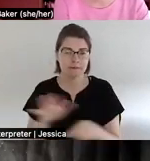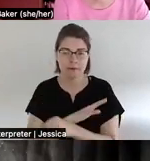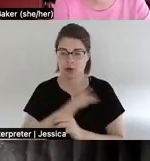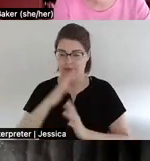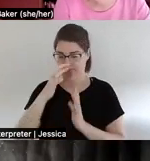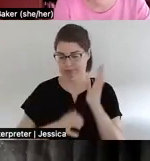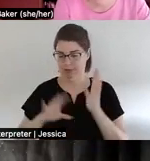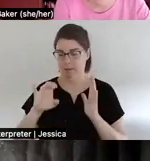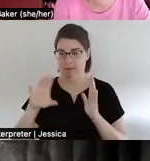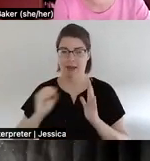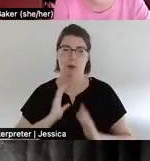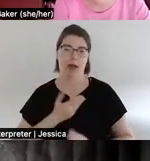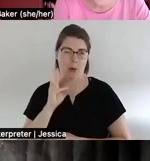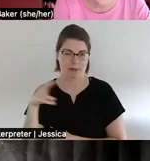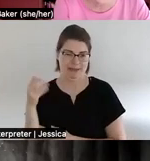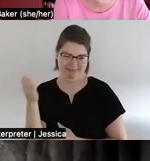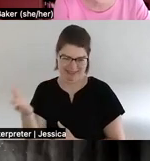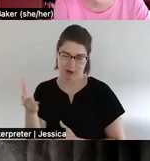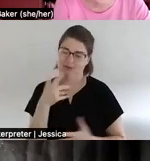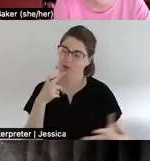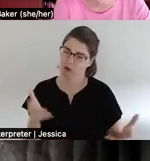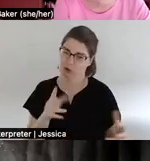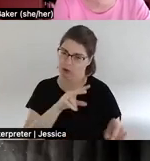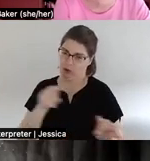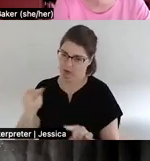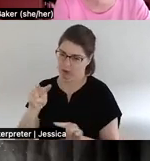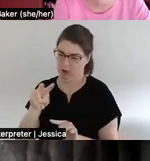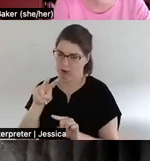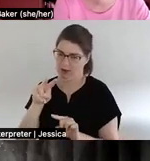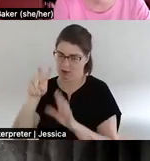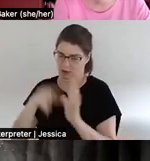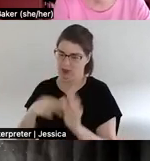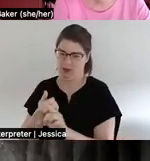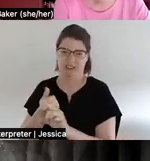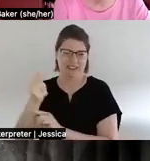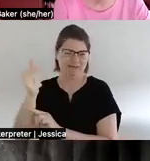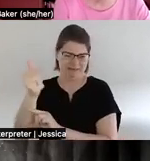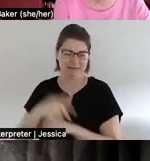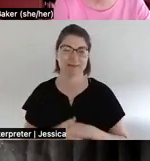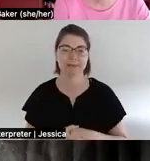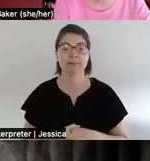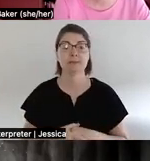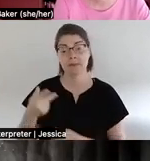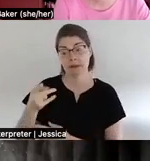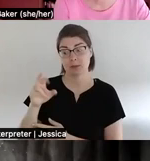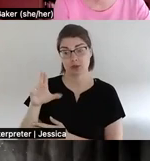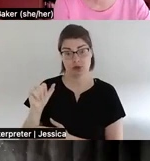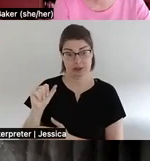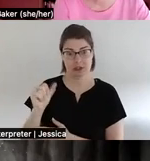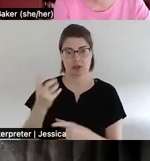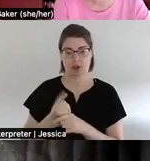on our website, and I encourage you to read that at your leisure. Patricia Vickers received her